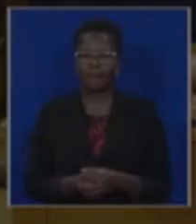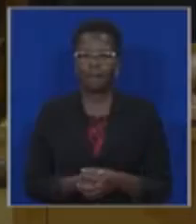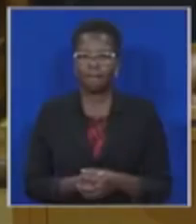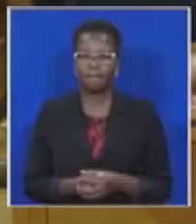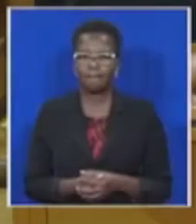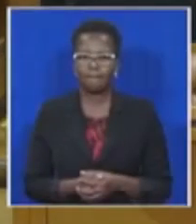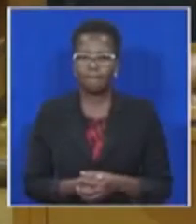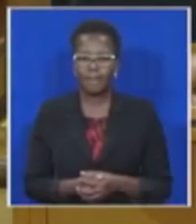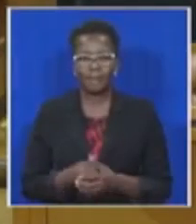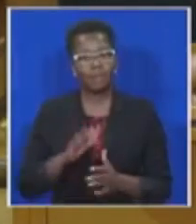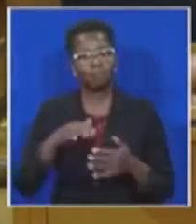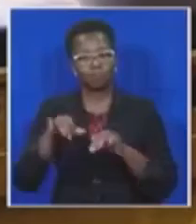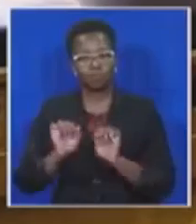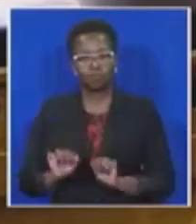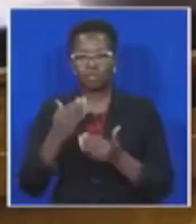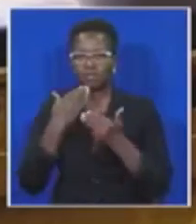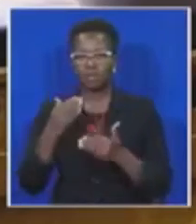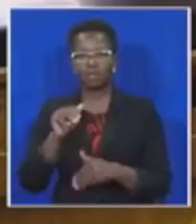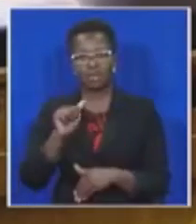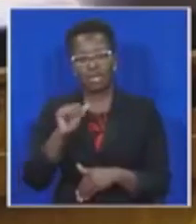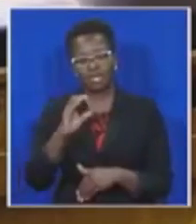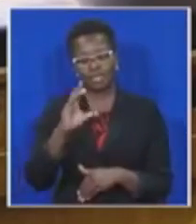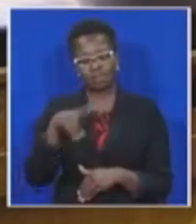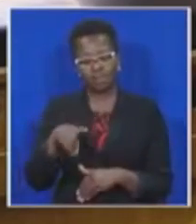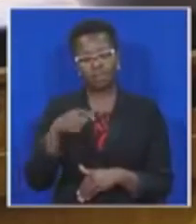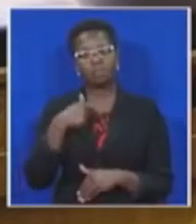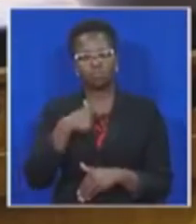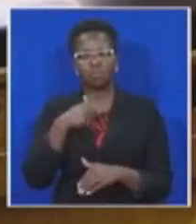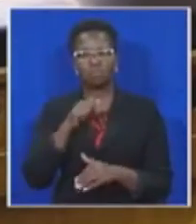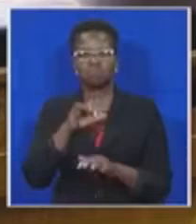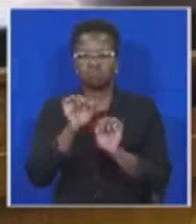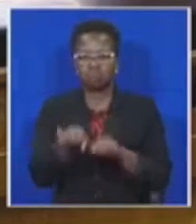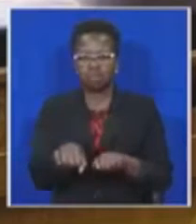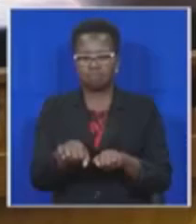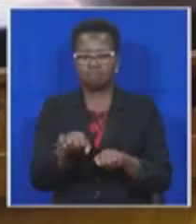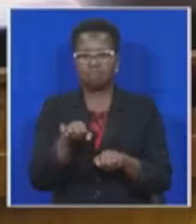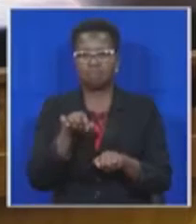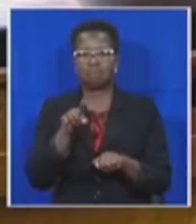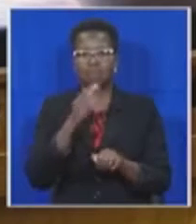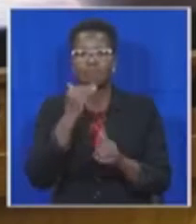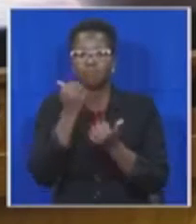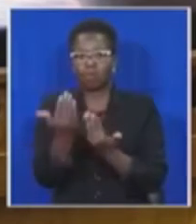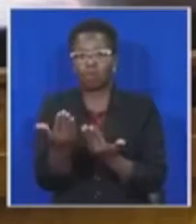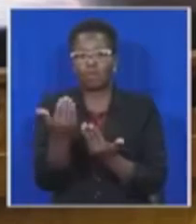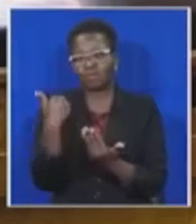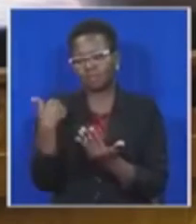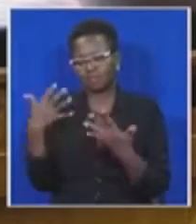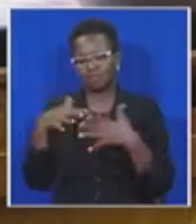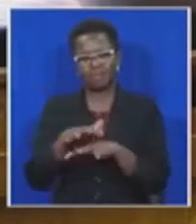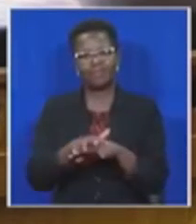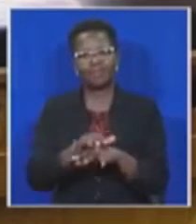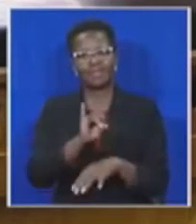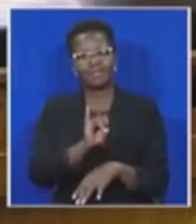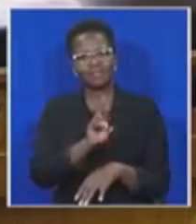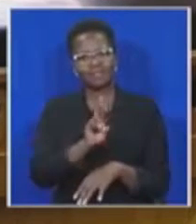Thank you, Chair. The ACDP supports the recommendation that following the adoption of the integrated resource plan and